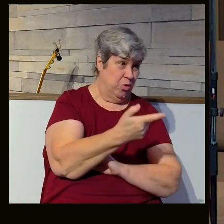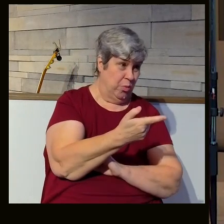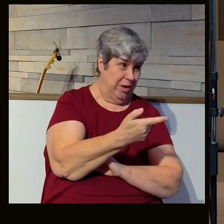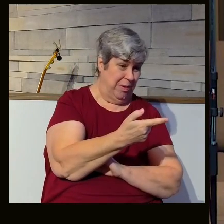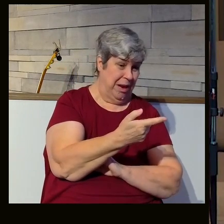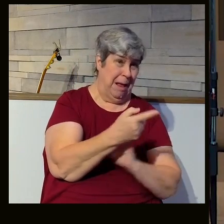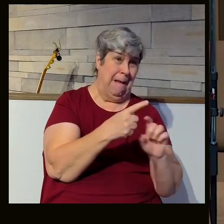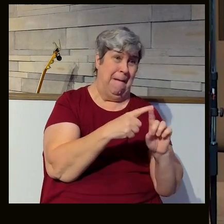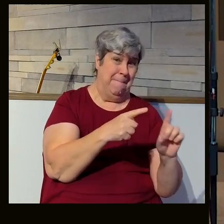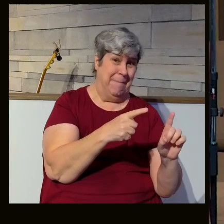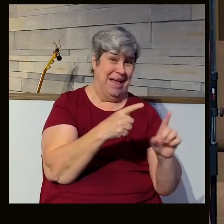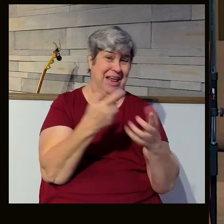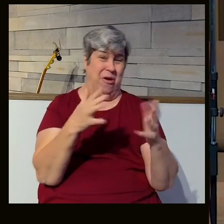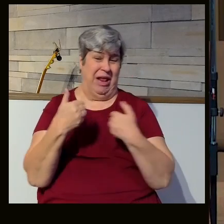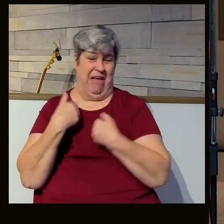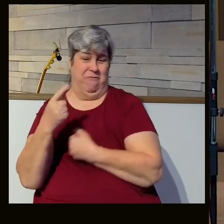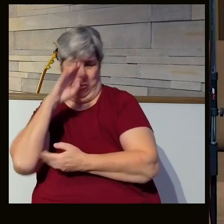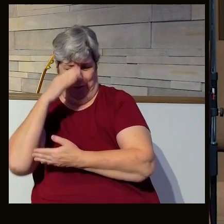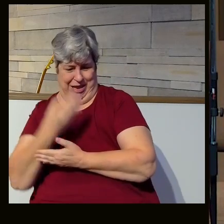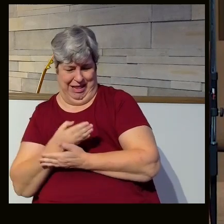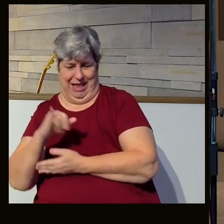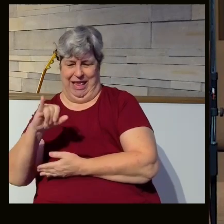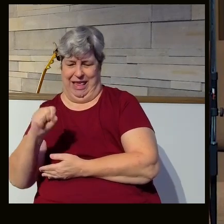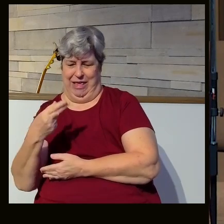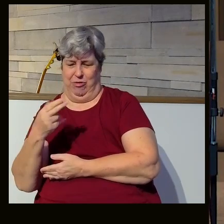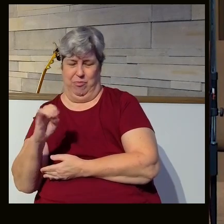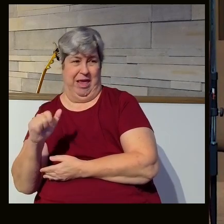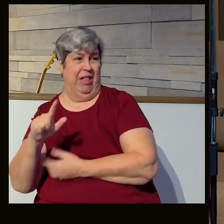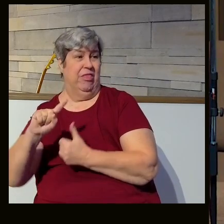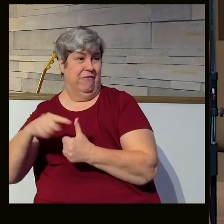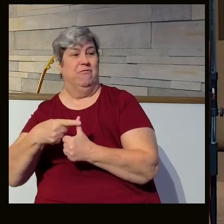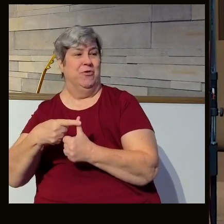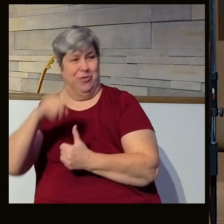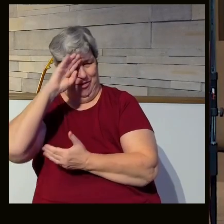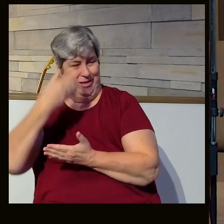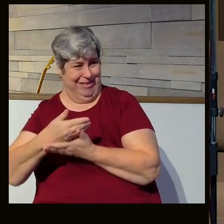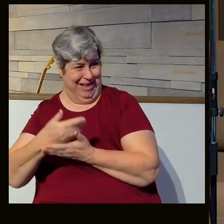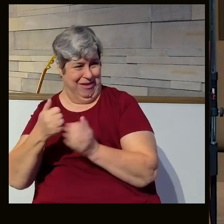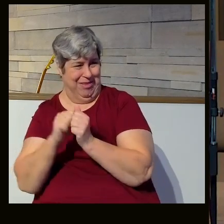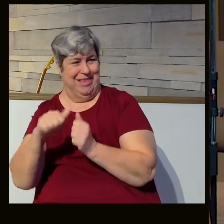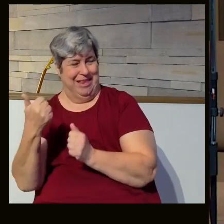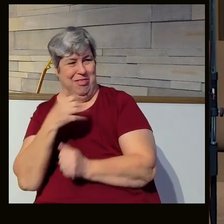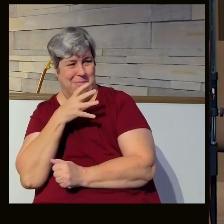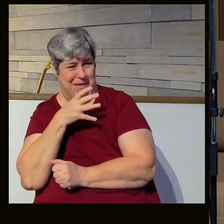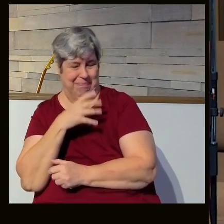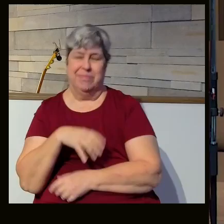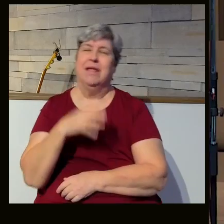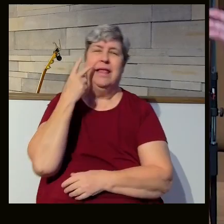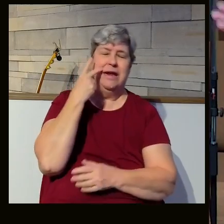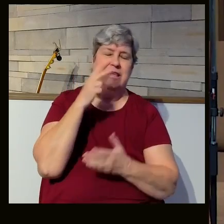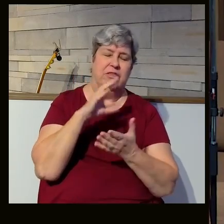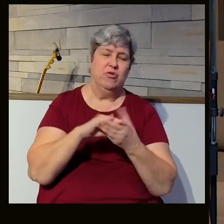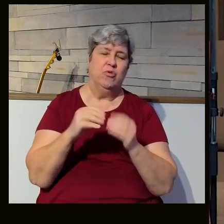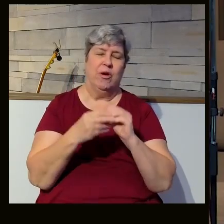But there's still Ishmael, don't forget. That's Abraham's first son. Let's pick up the story in verse 8 of chapter